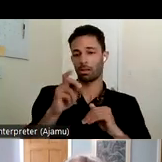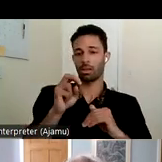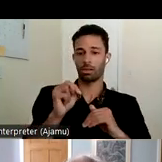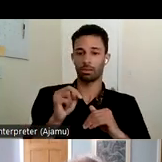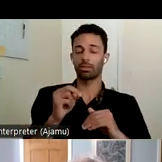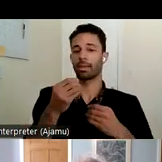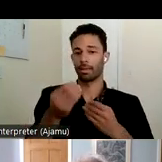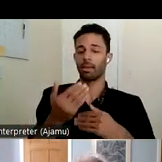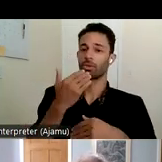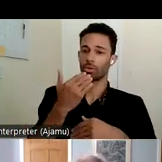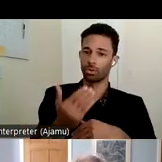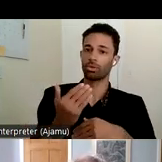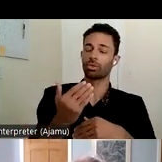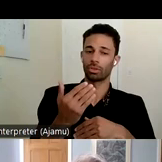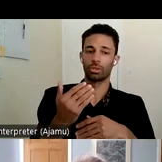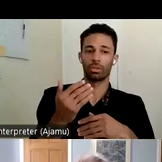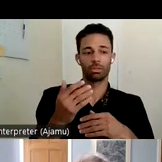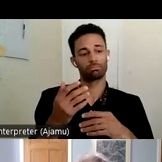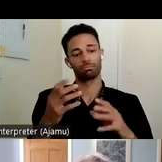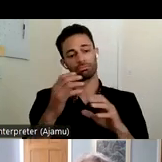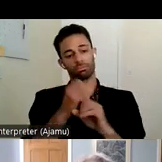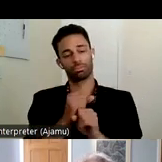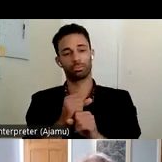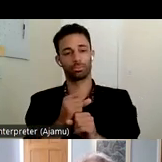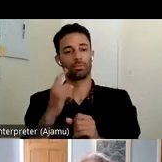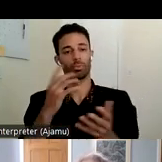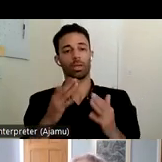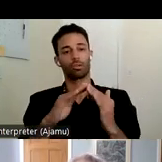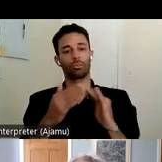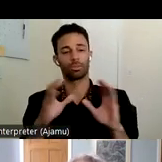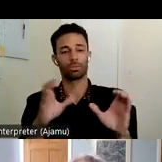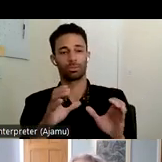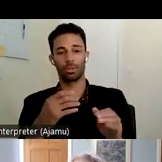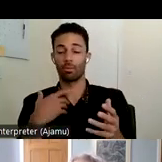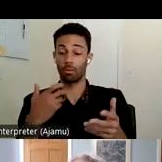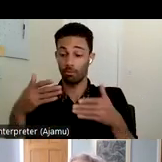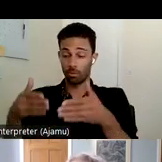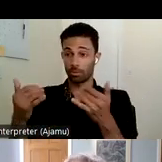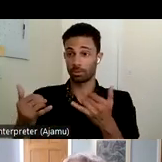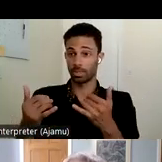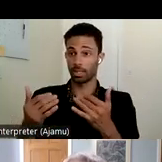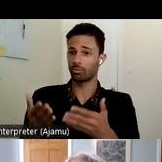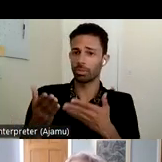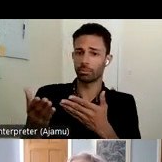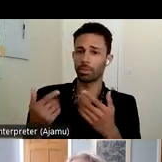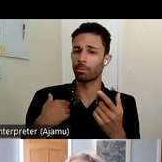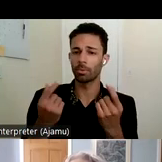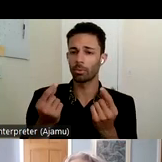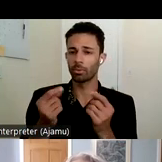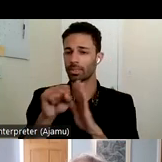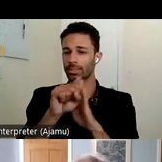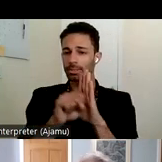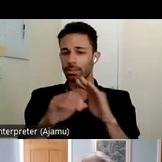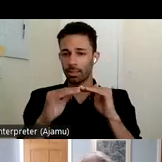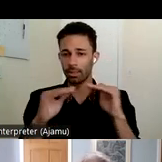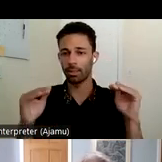communities are doing and what I'd like to focus on today is our recommendations for what we can do at the state level so to today